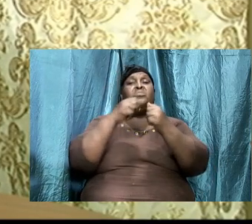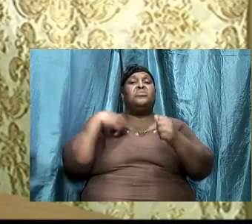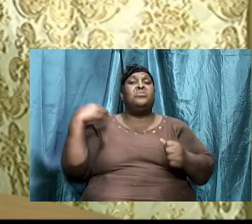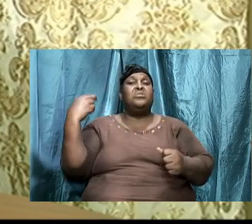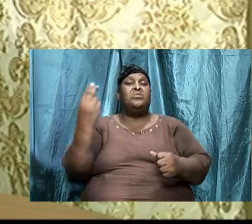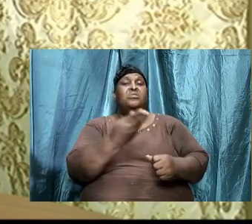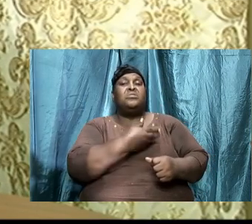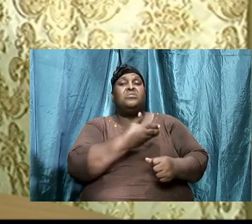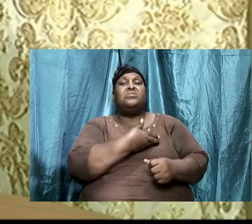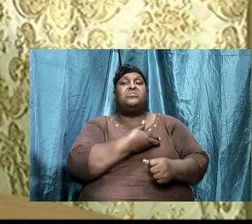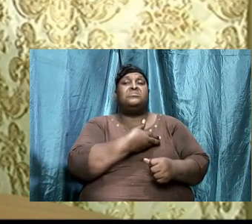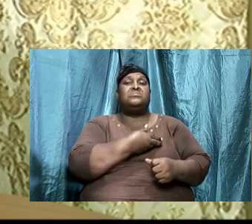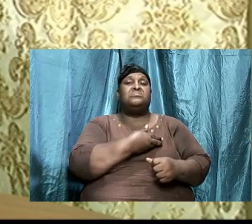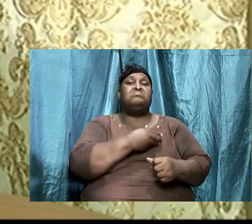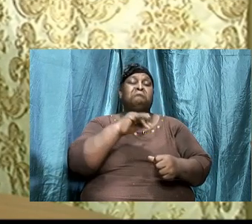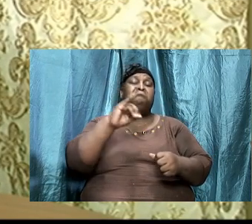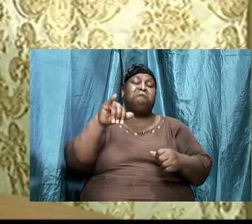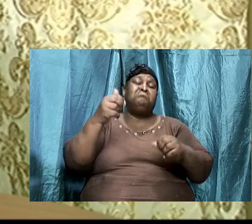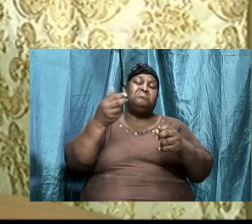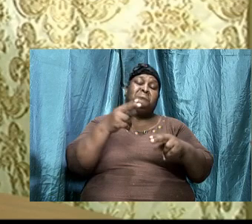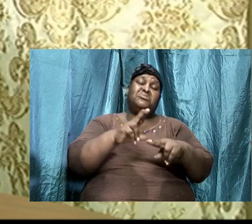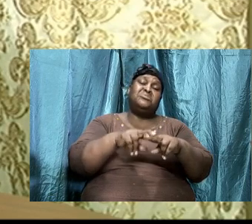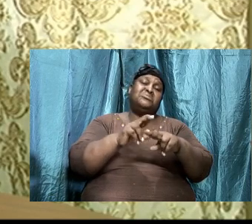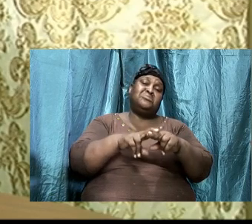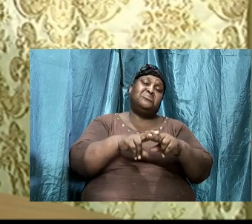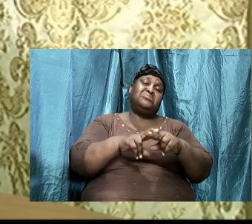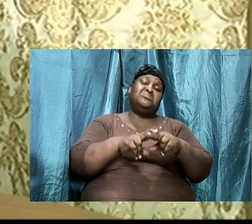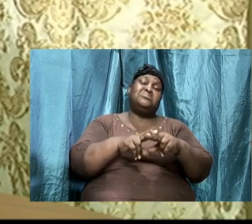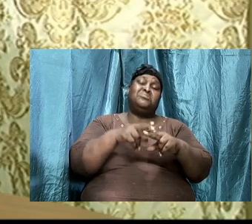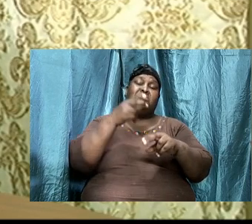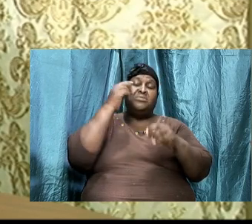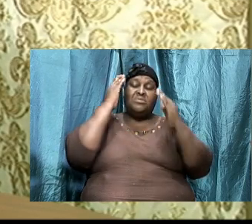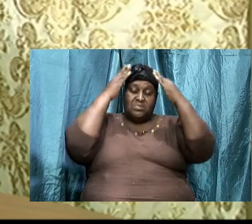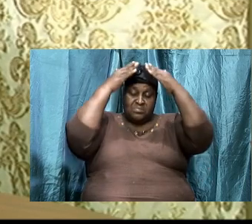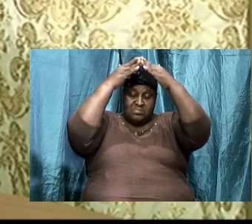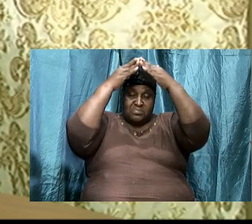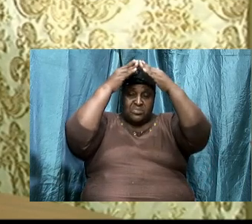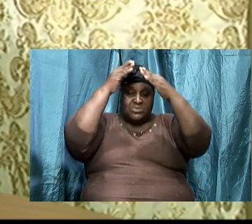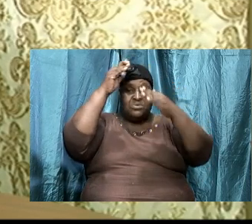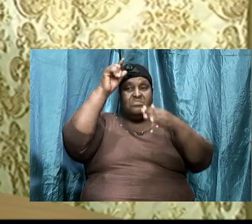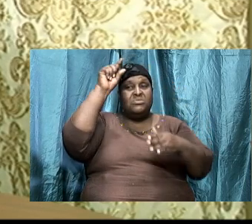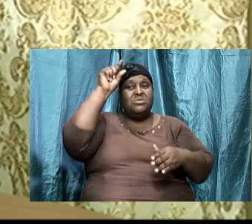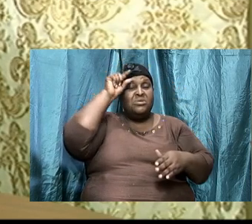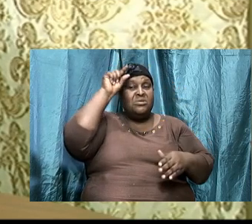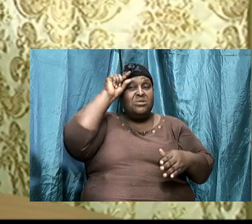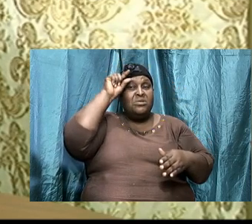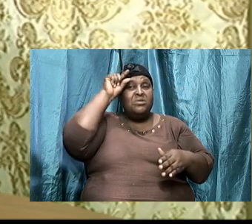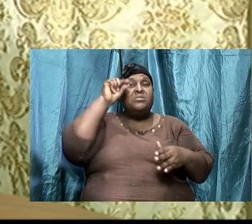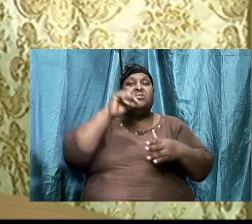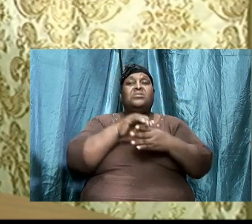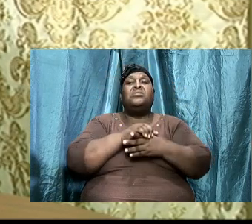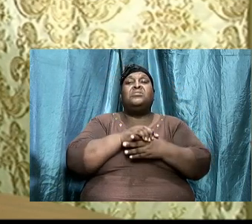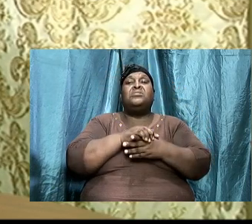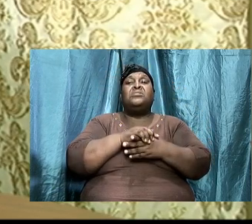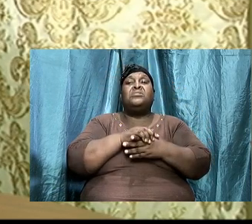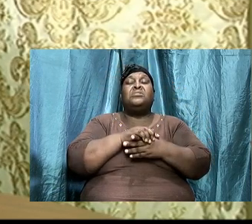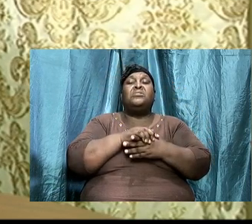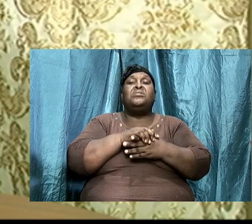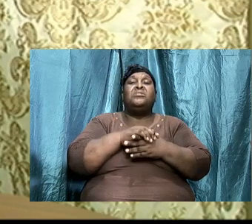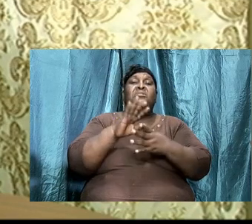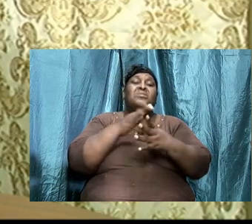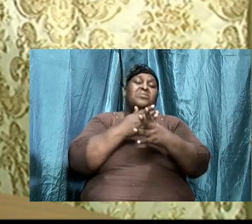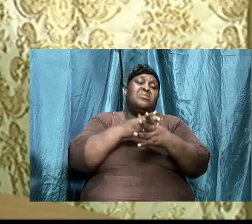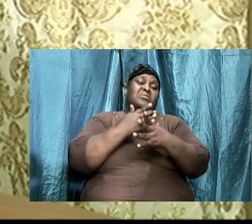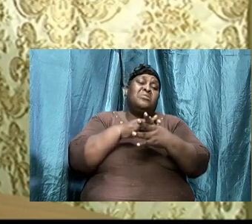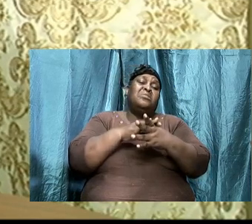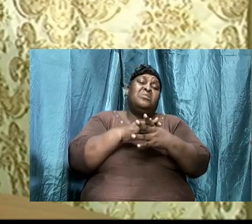You know, I'm just sitting in for Bishop Daily. And, you know, I just want to share what is in my spirit, what is on